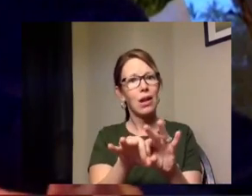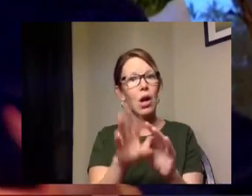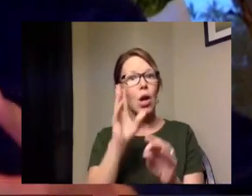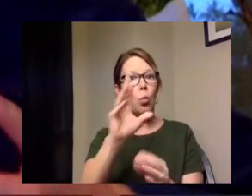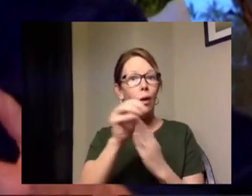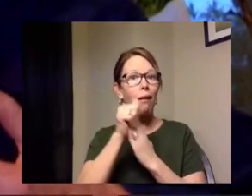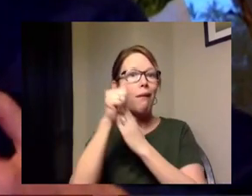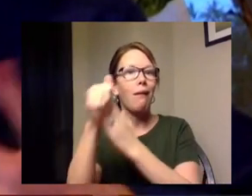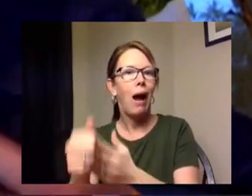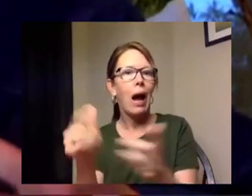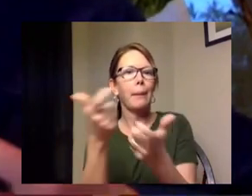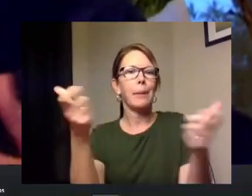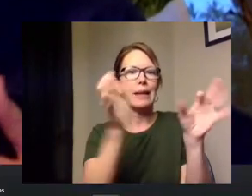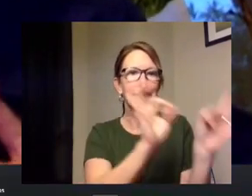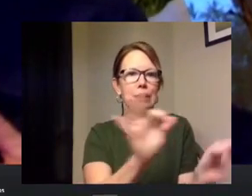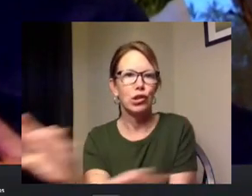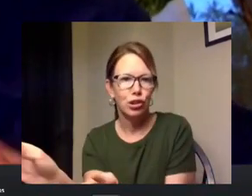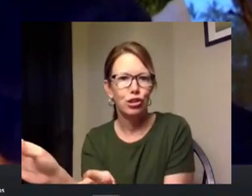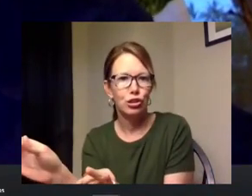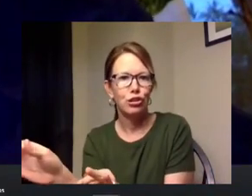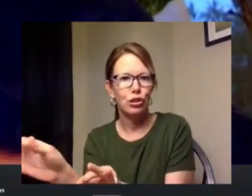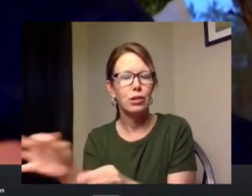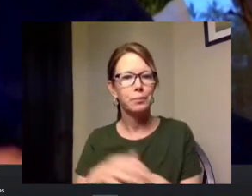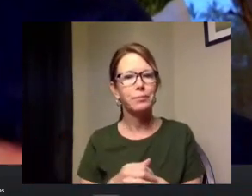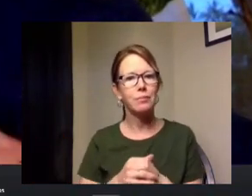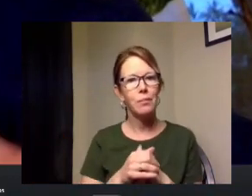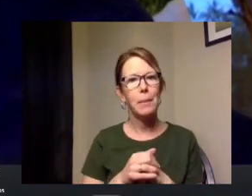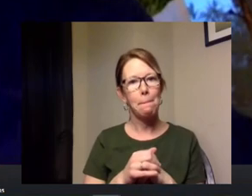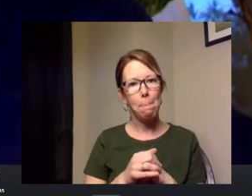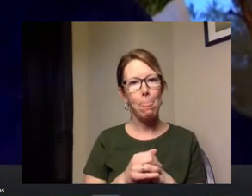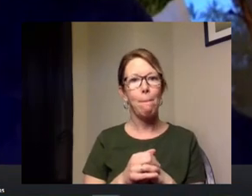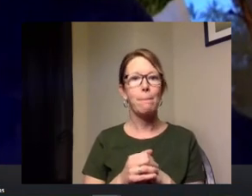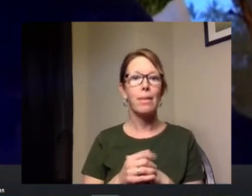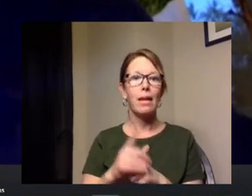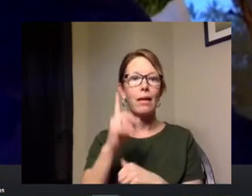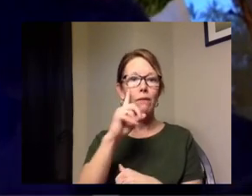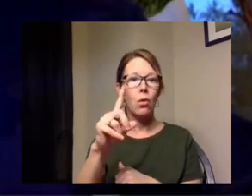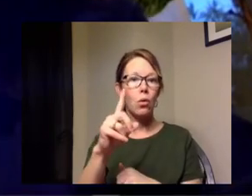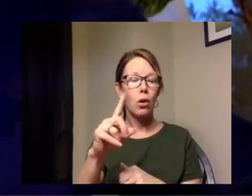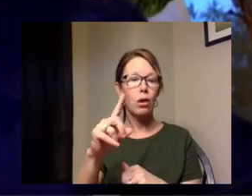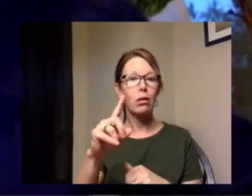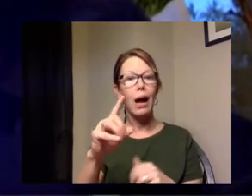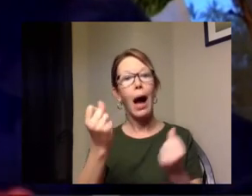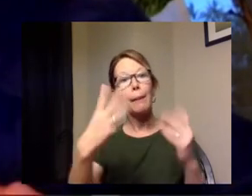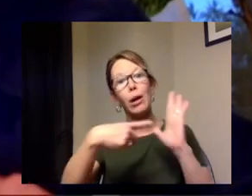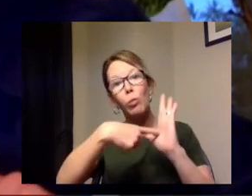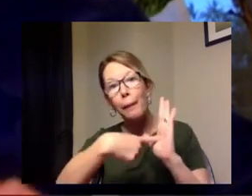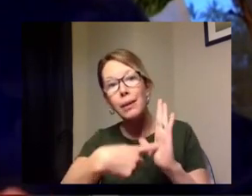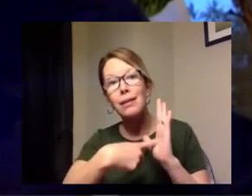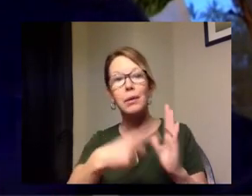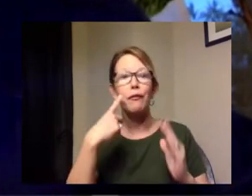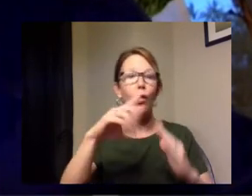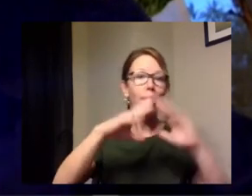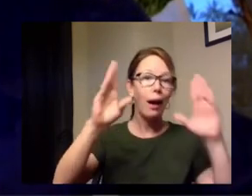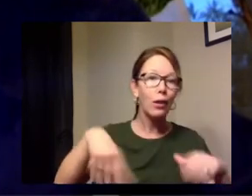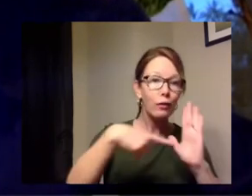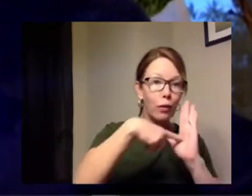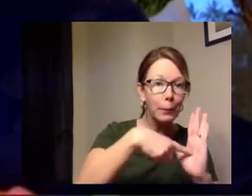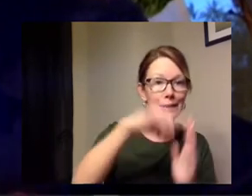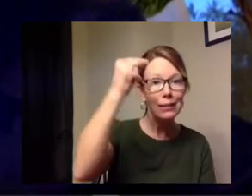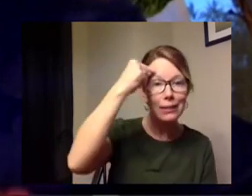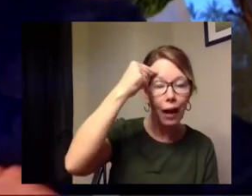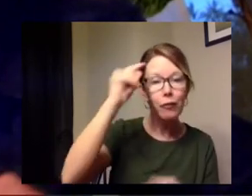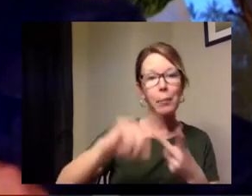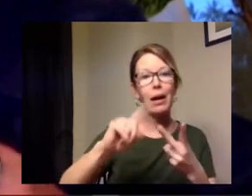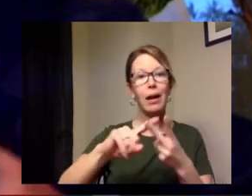making it's the basis for decisions that are made again for our representation and disbursement of